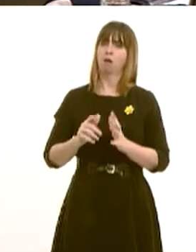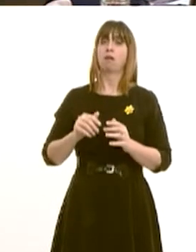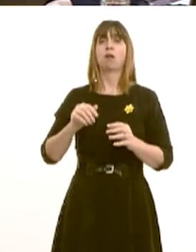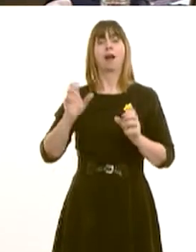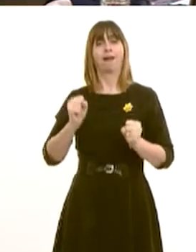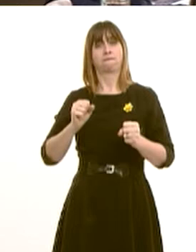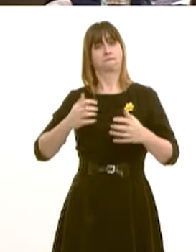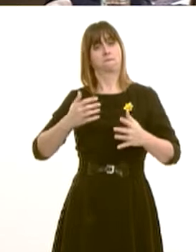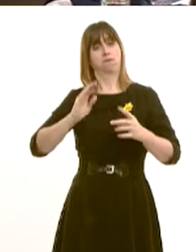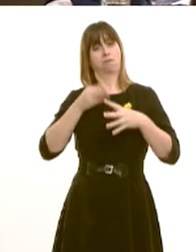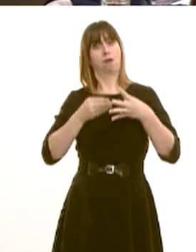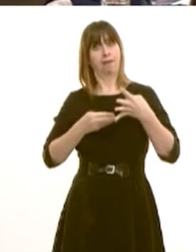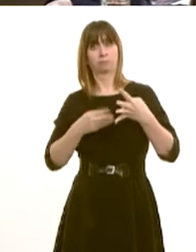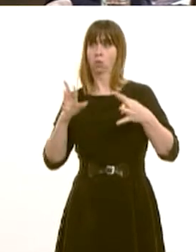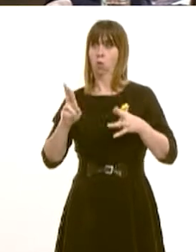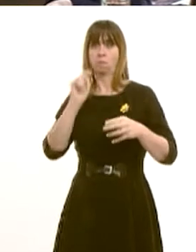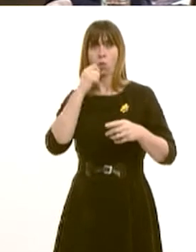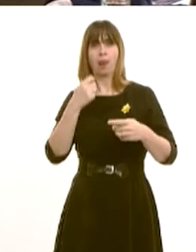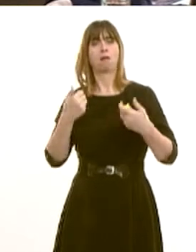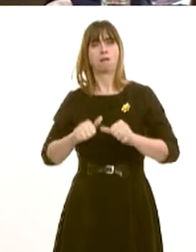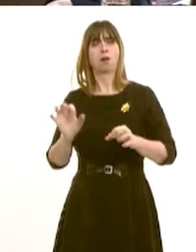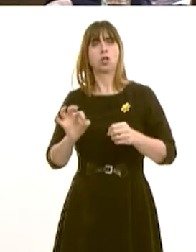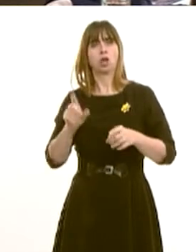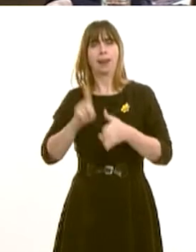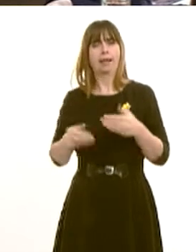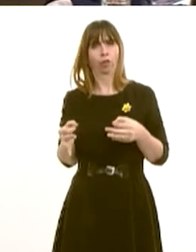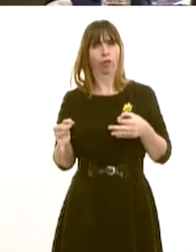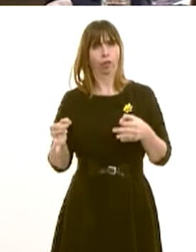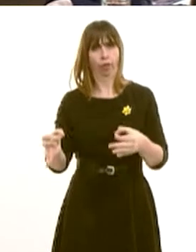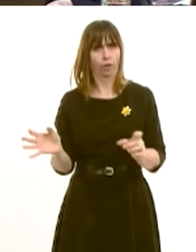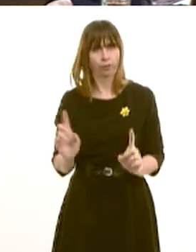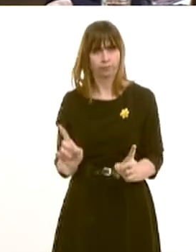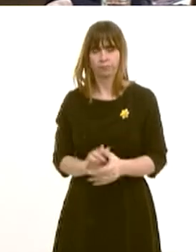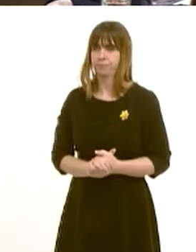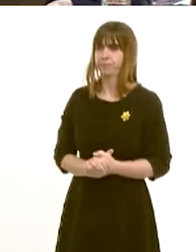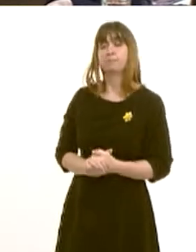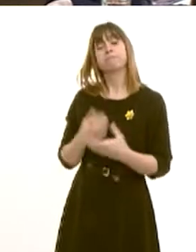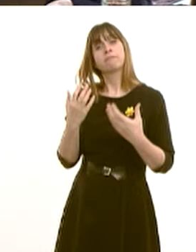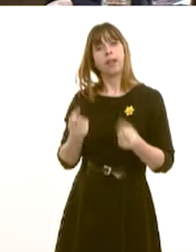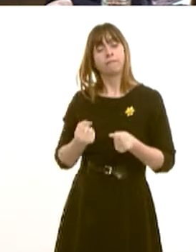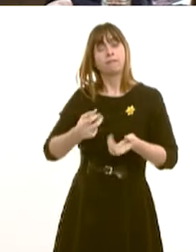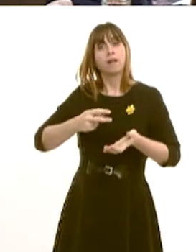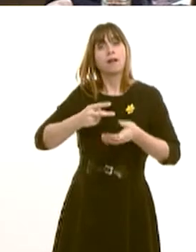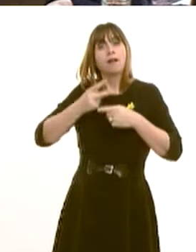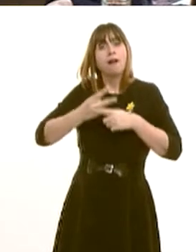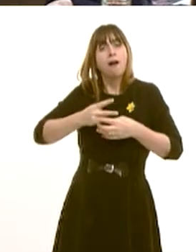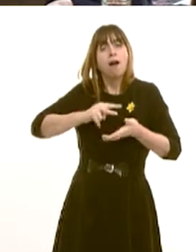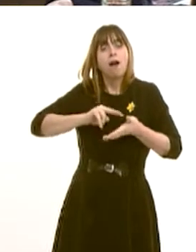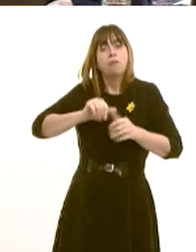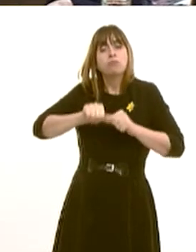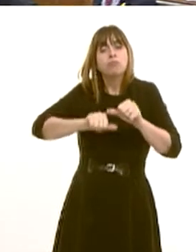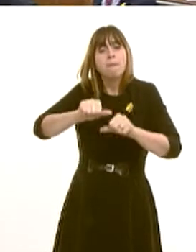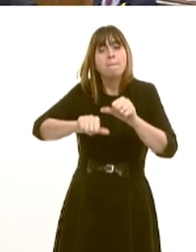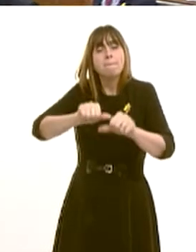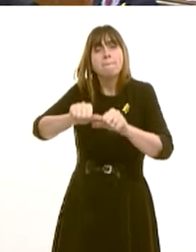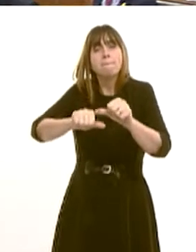To assist this, we have set up a planned care programme led by clinicians to